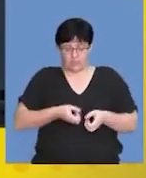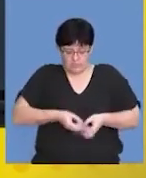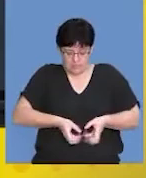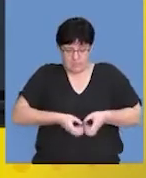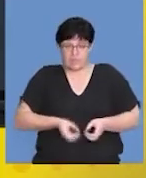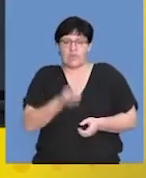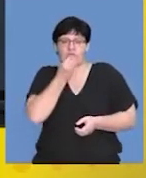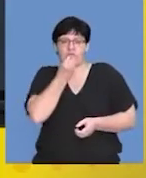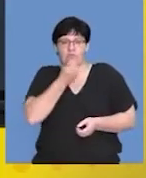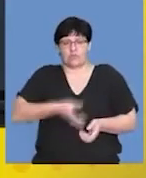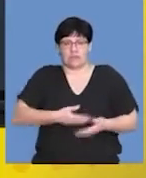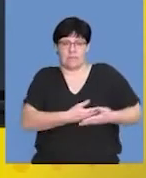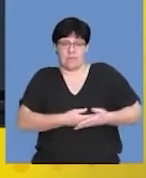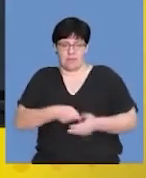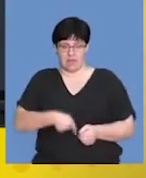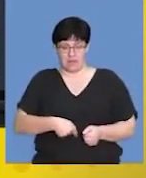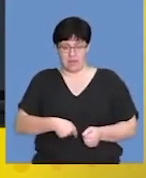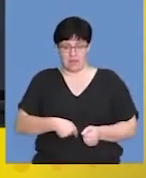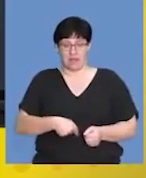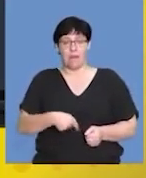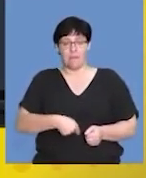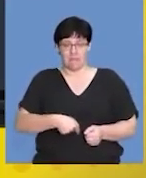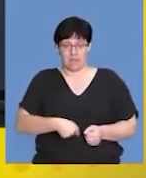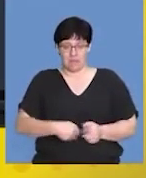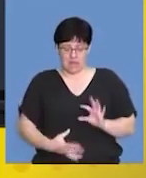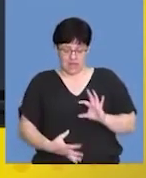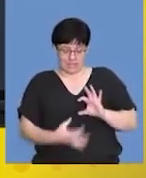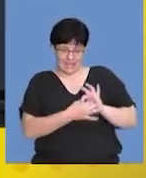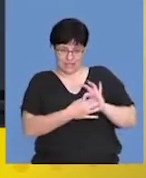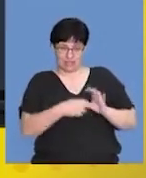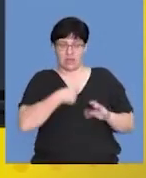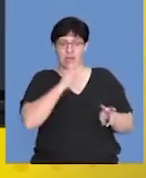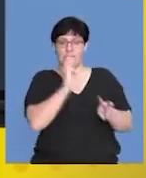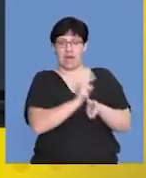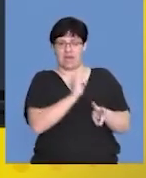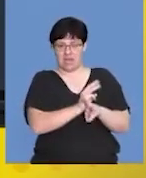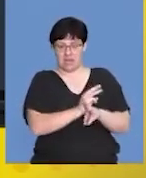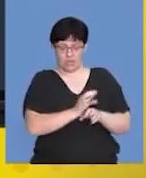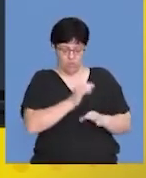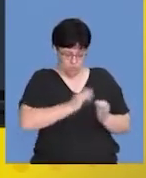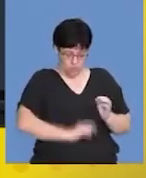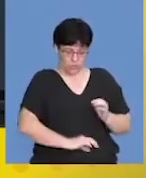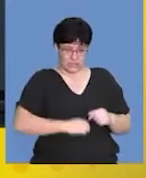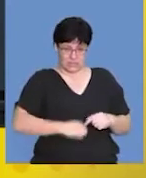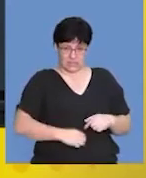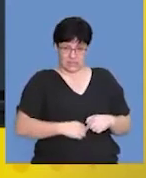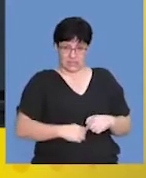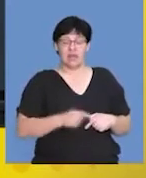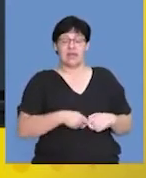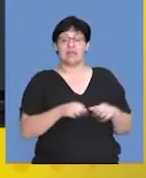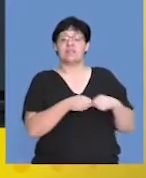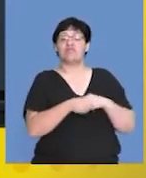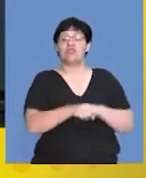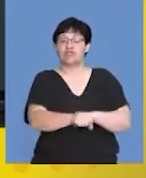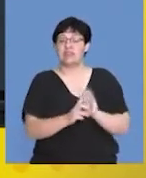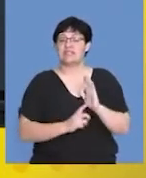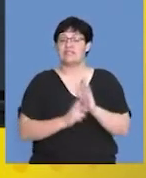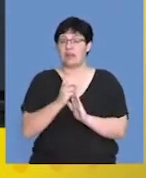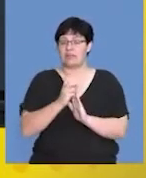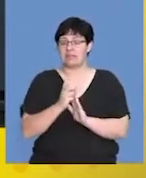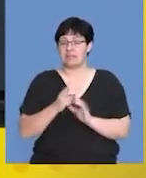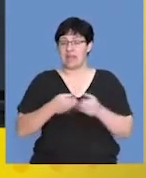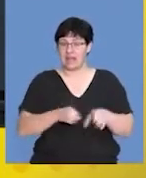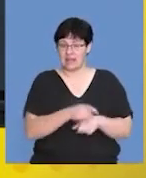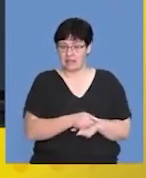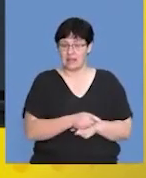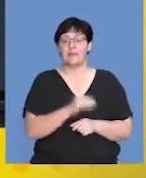with nutrition. And so the baby is directly attached to the mother via an umbilical cord. And that strategy or development of the egg we